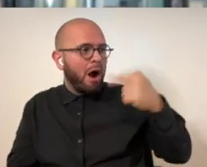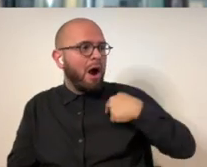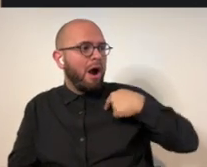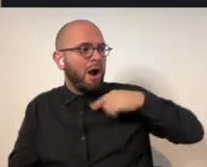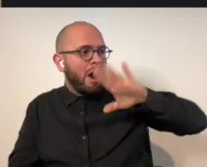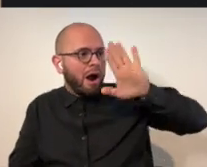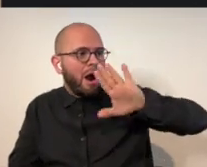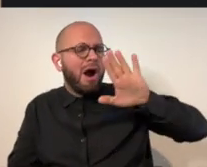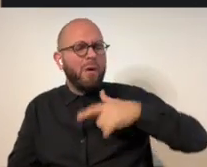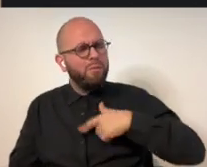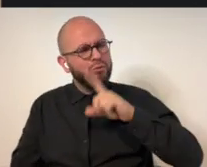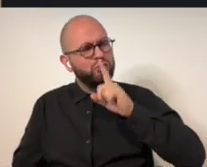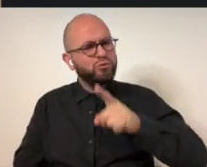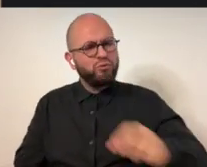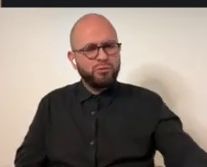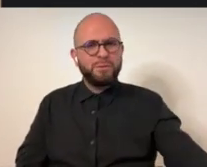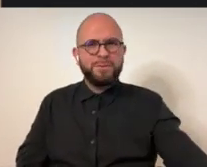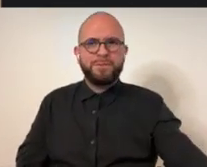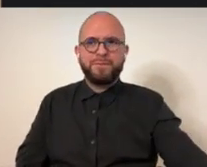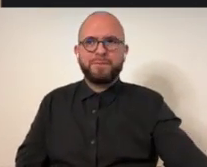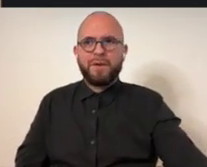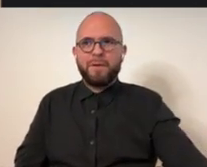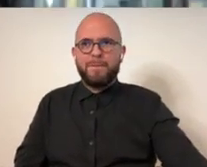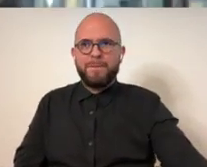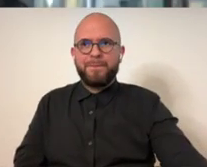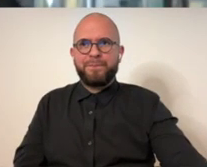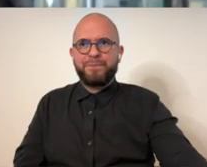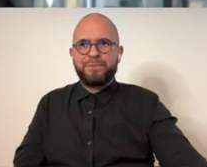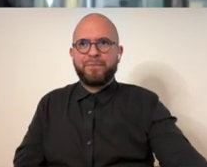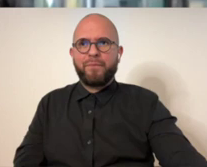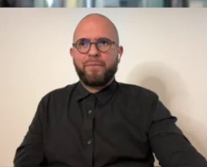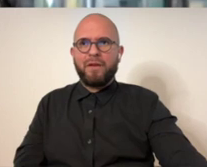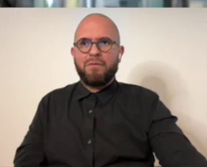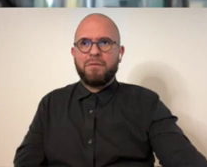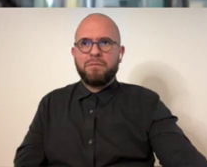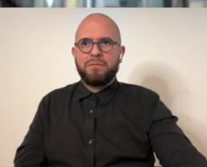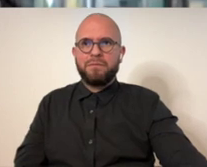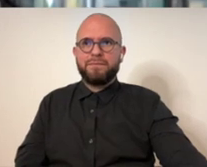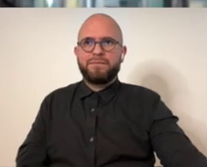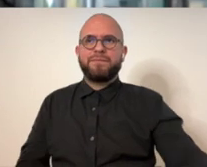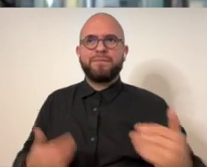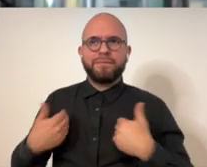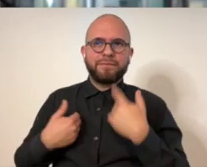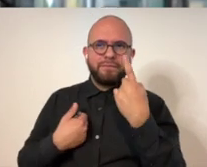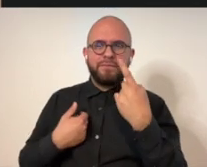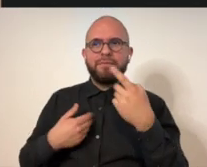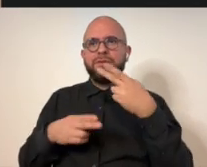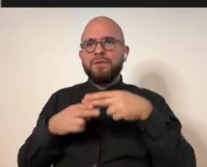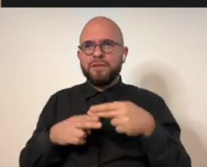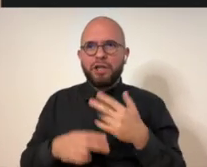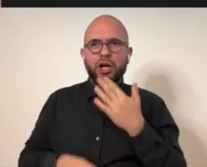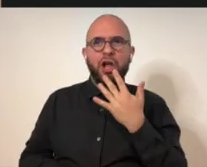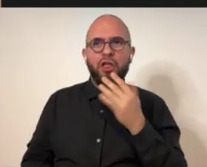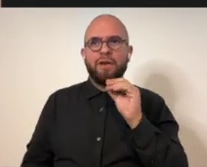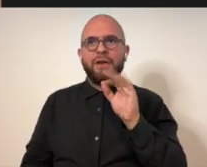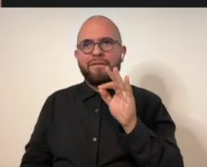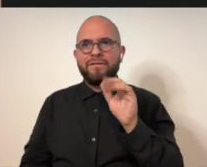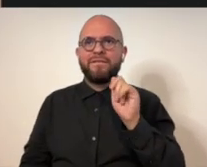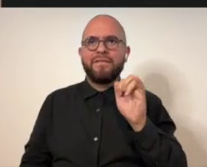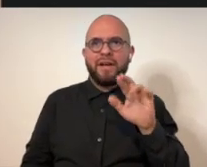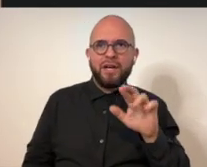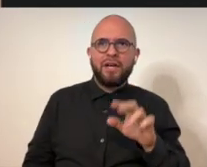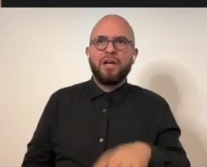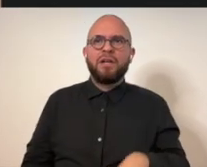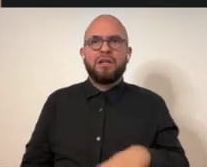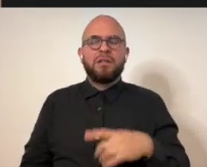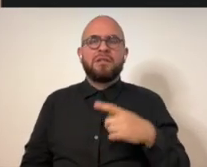yeah, I bet you, you could find some people who'd be totally willing to. Well, I have one called the color of air where